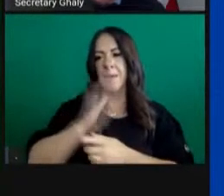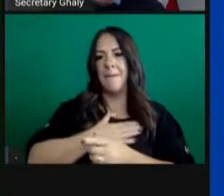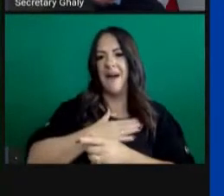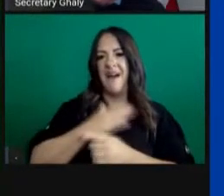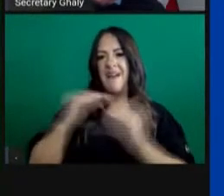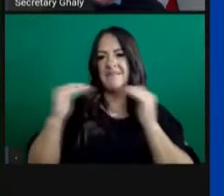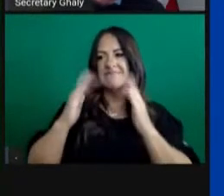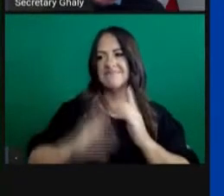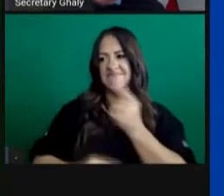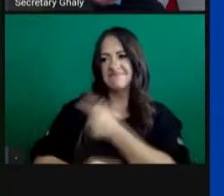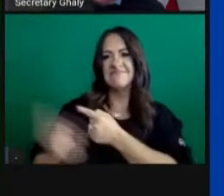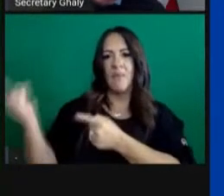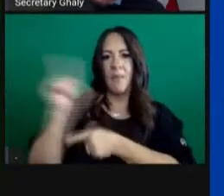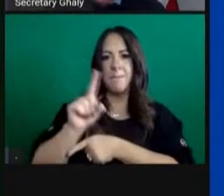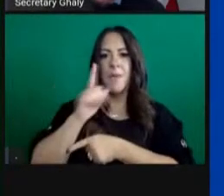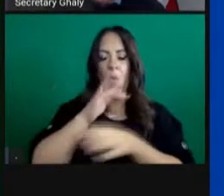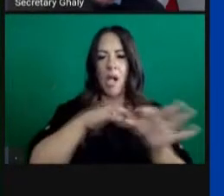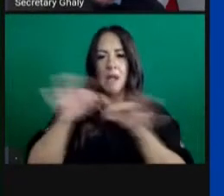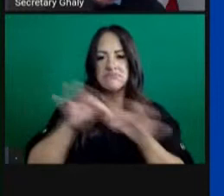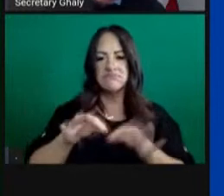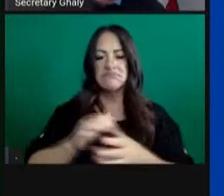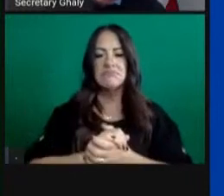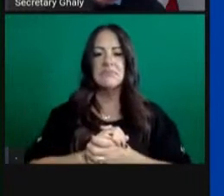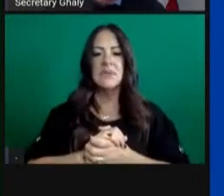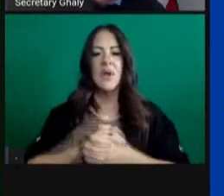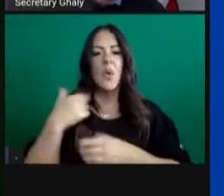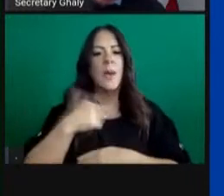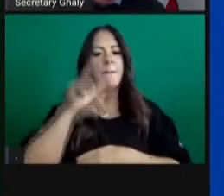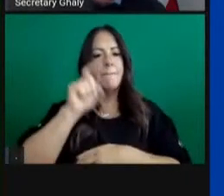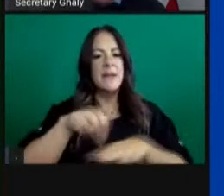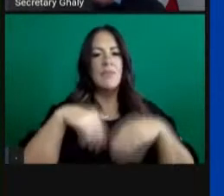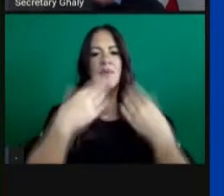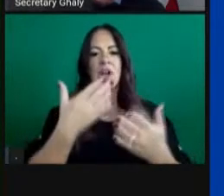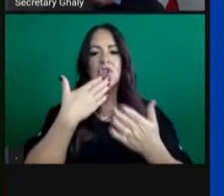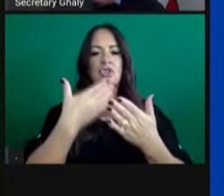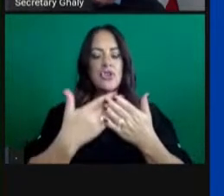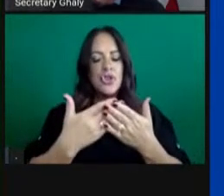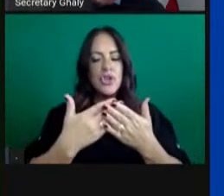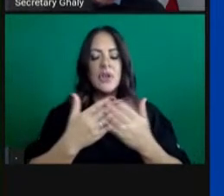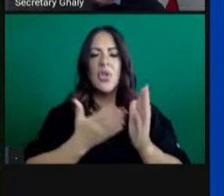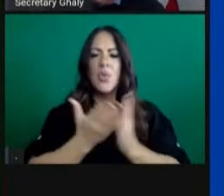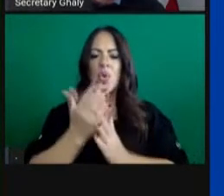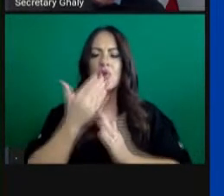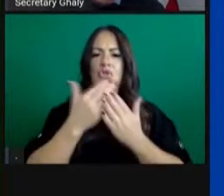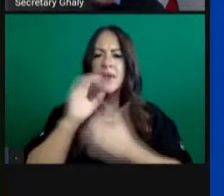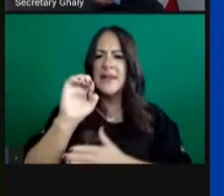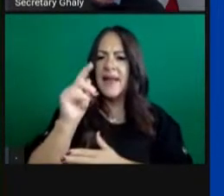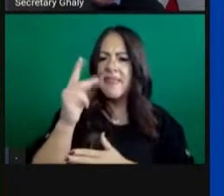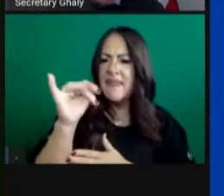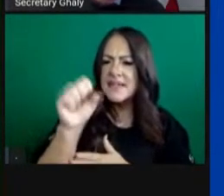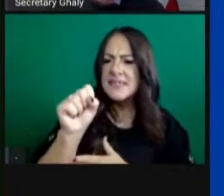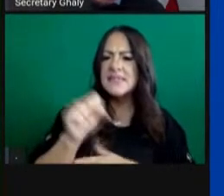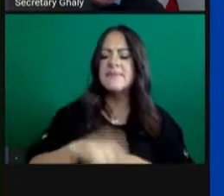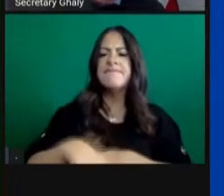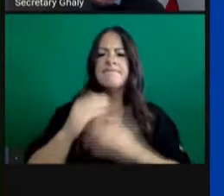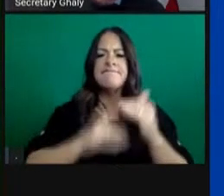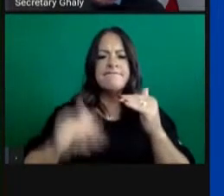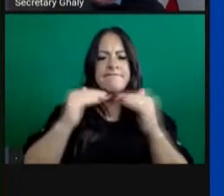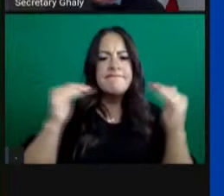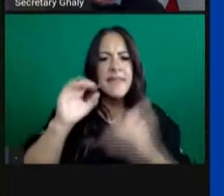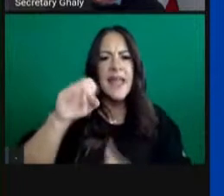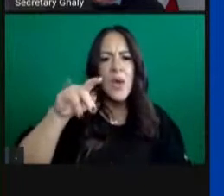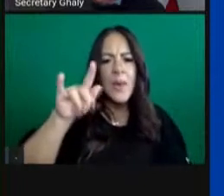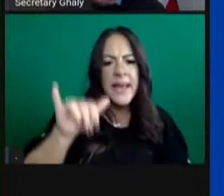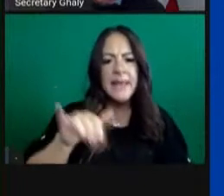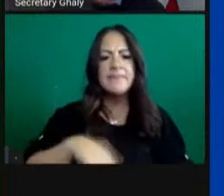guided by ethics, equity, and in a transparent way. If hospitals, if individual hospitals in